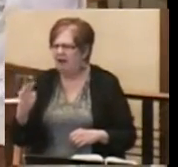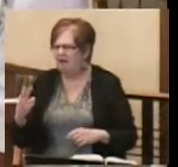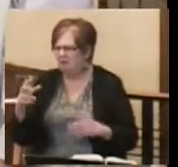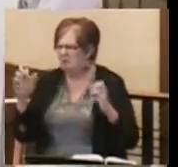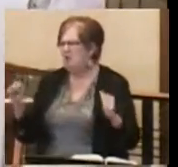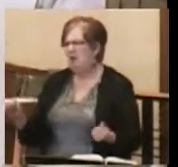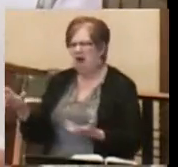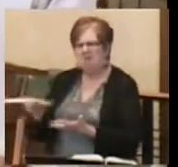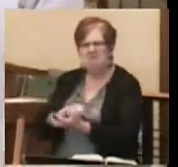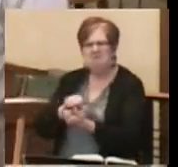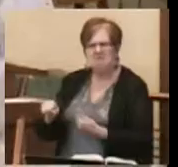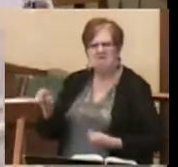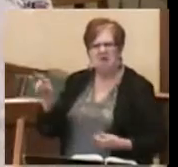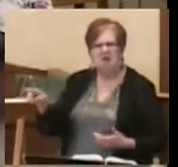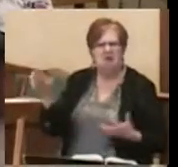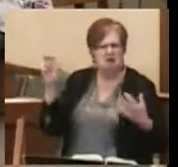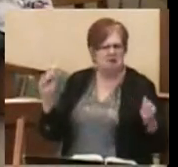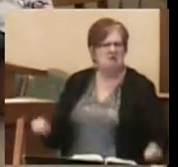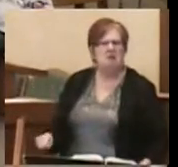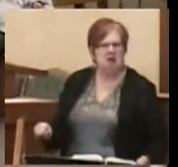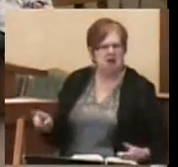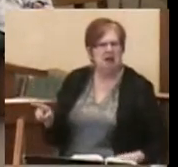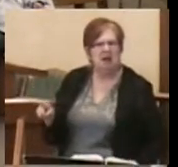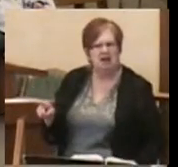Judah off the face of the earth.